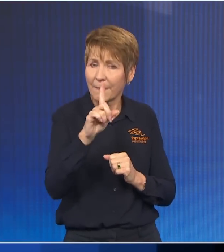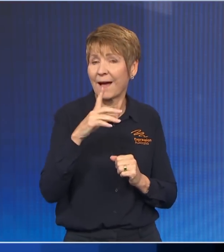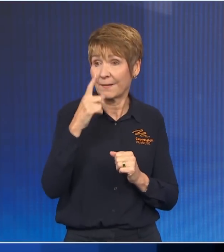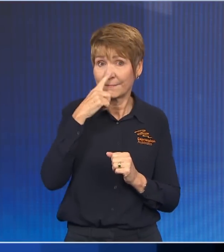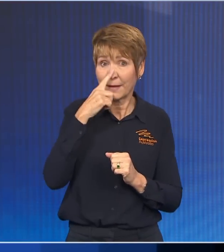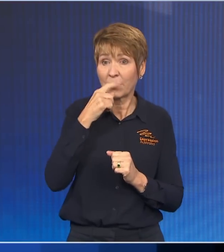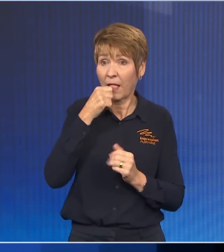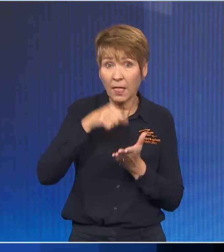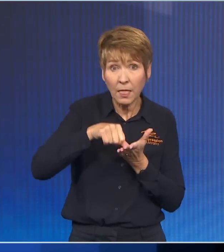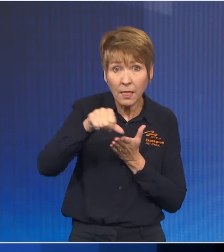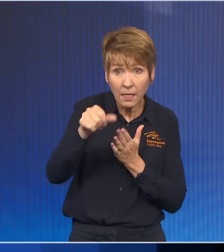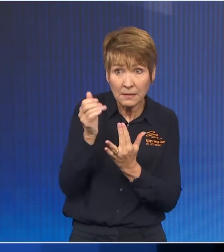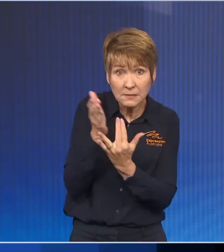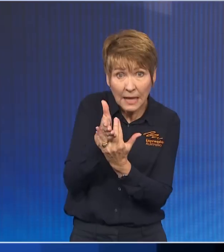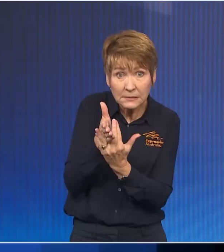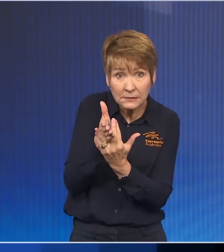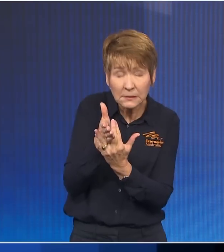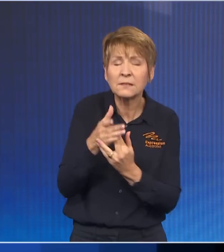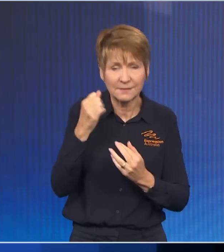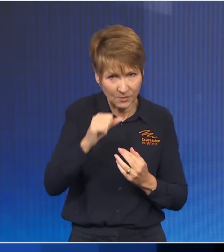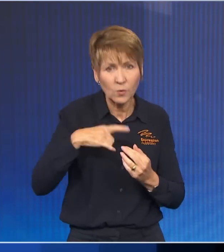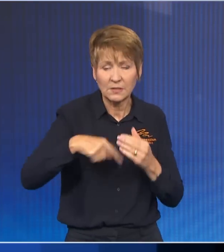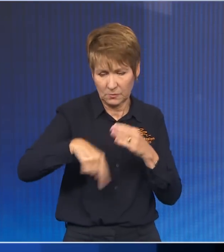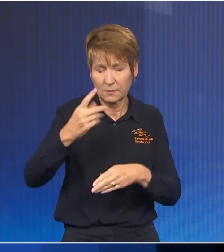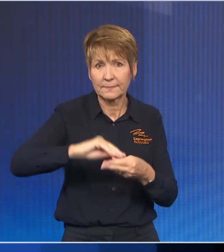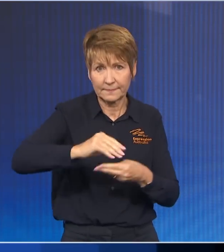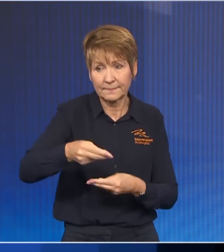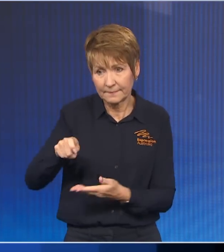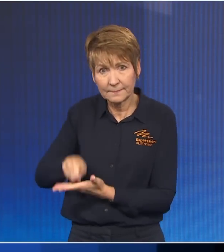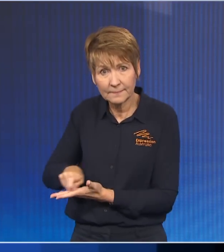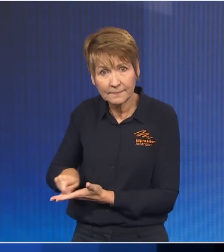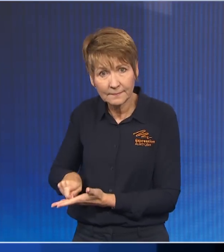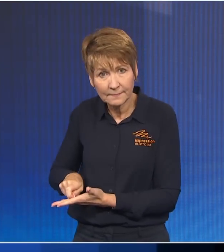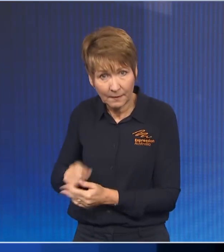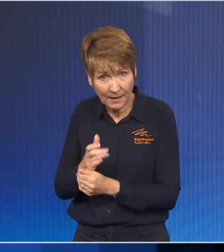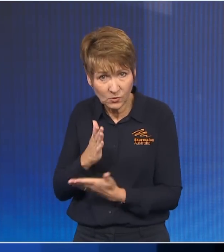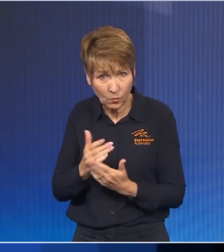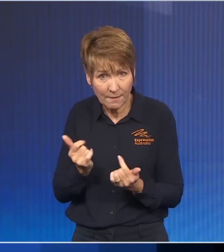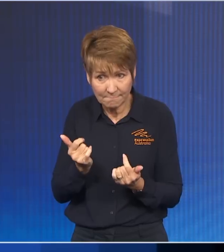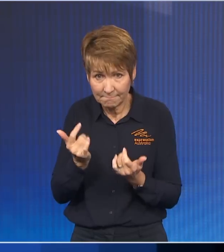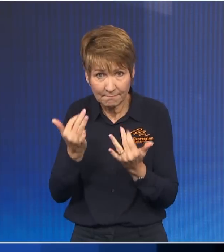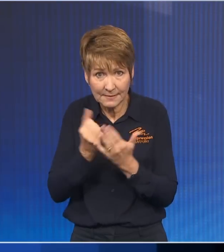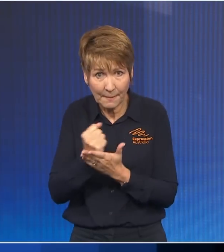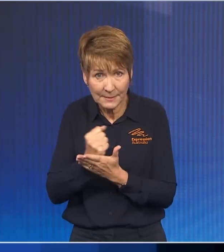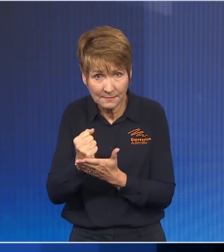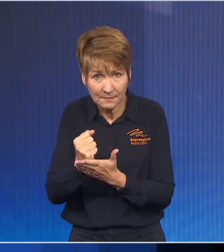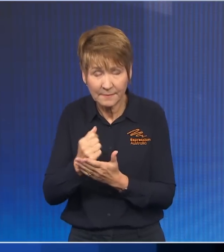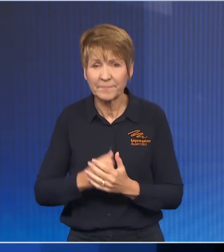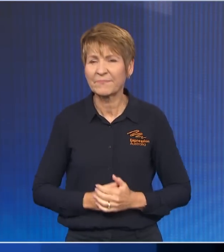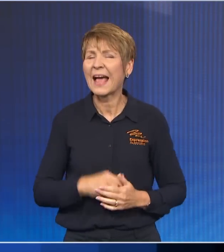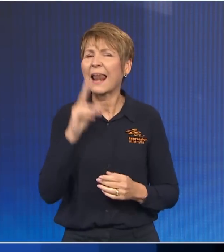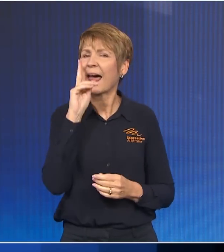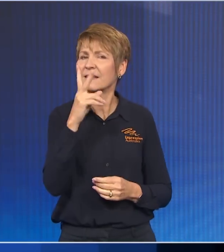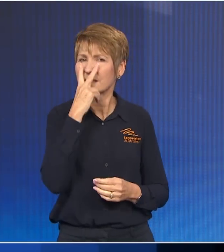This is something that we really do need to have a look at at a party. And I likened it last night on the panel that I was on to a structural